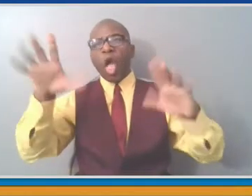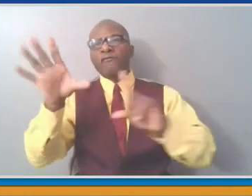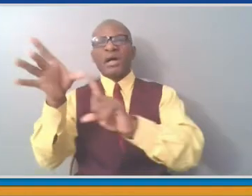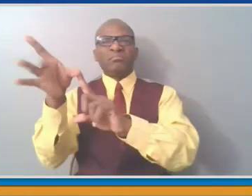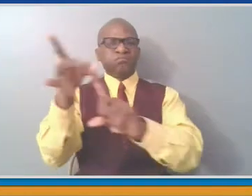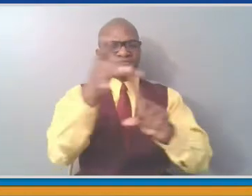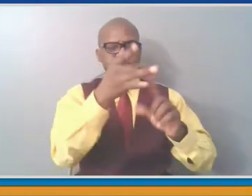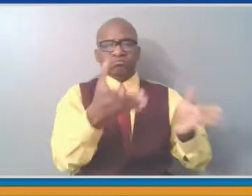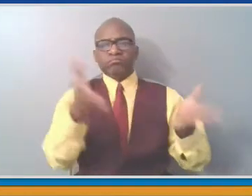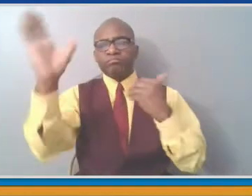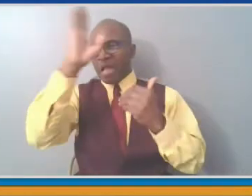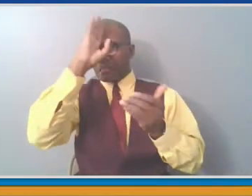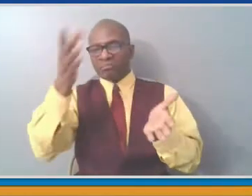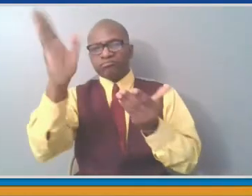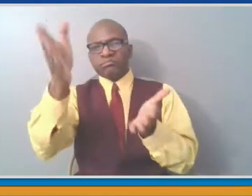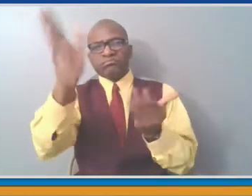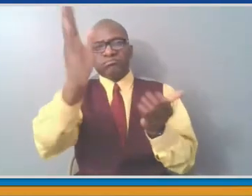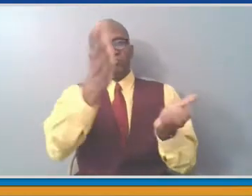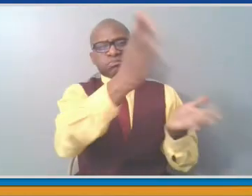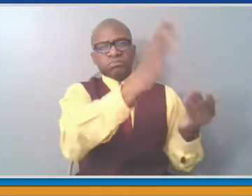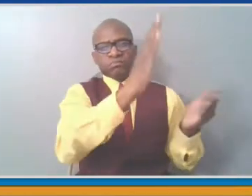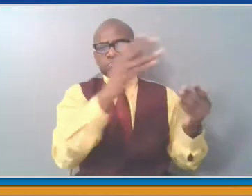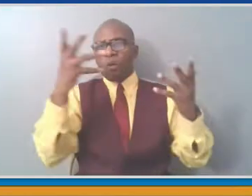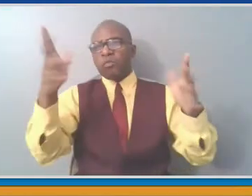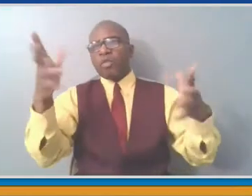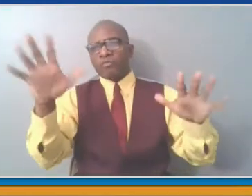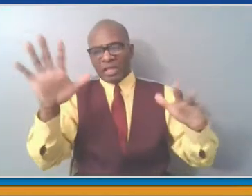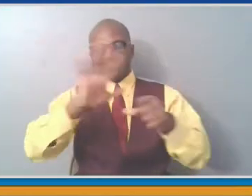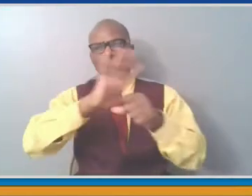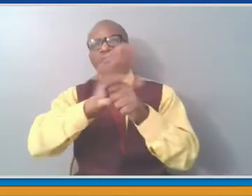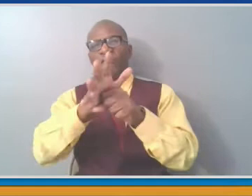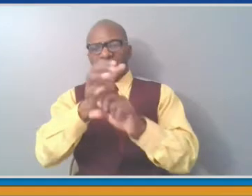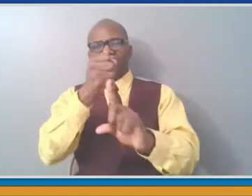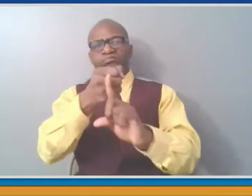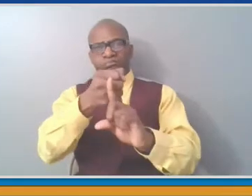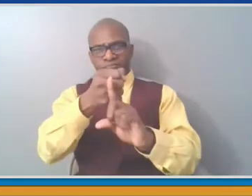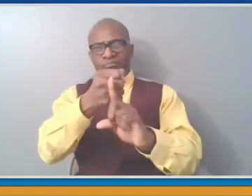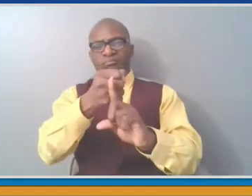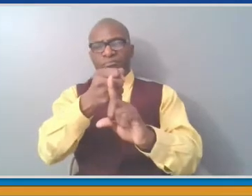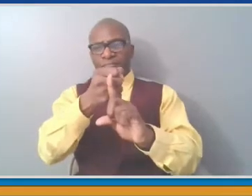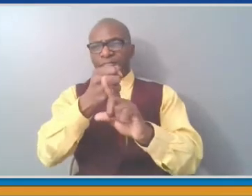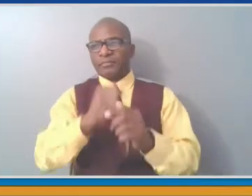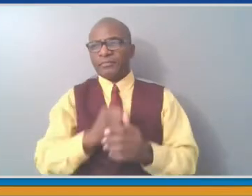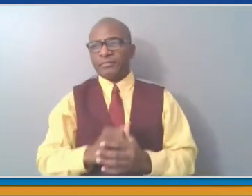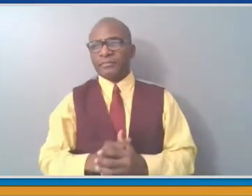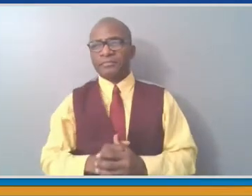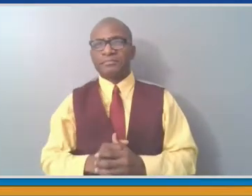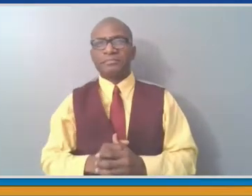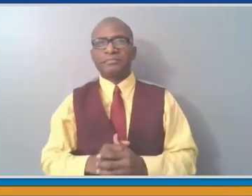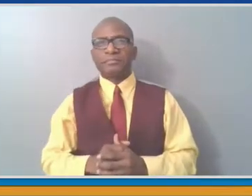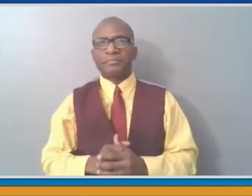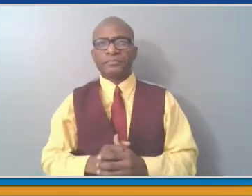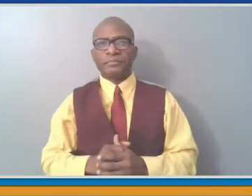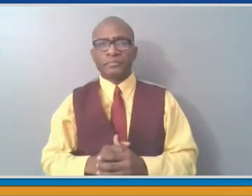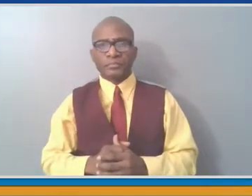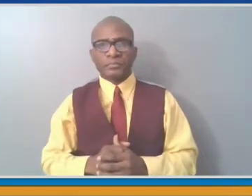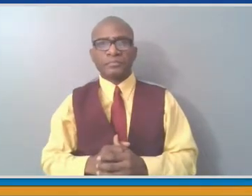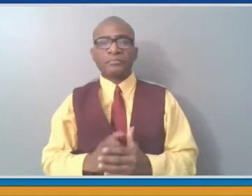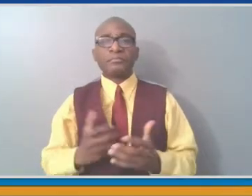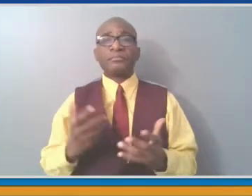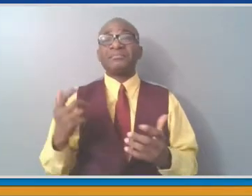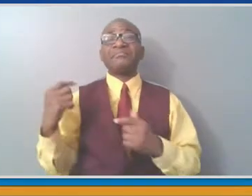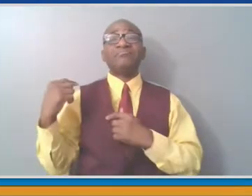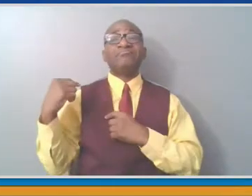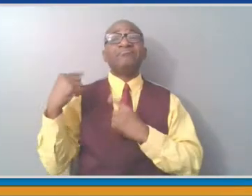and the week before that, we had 238 people that were hospitalized. So we've gone from 238 down to 150 in the last two